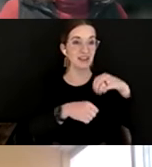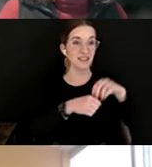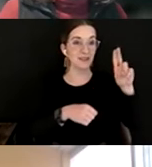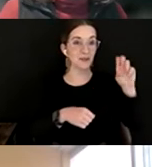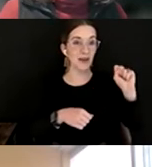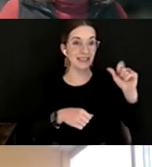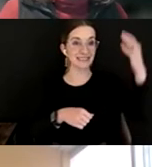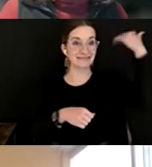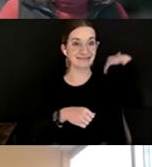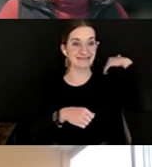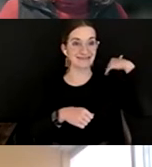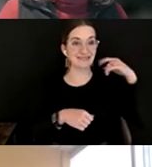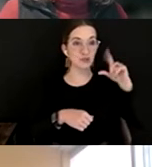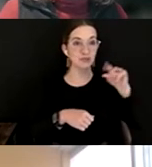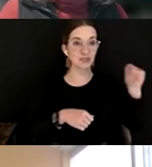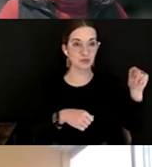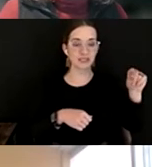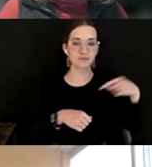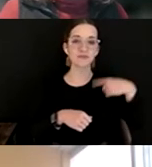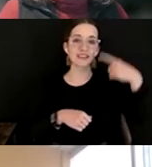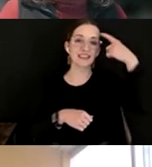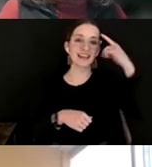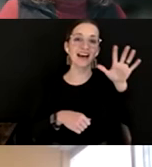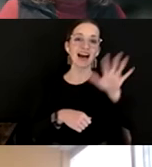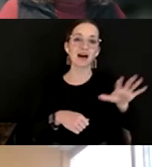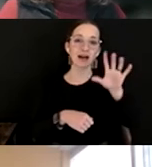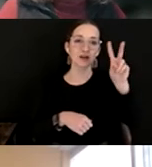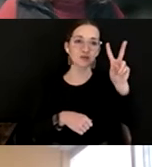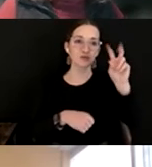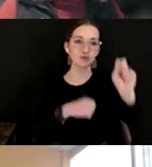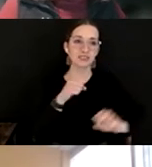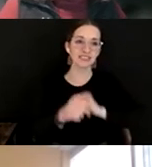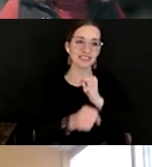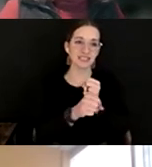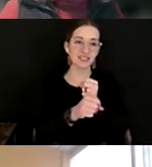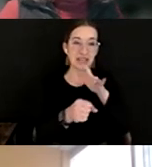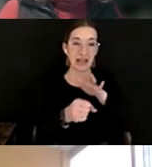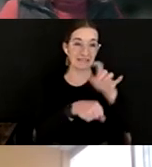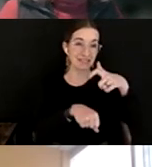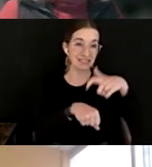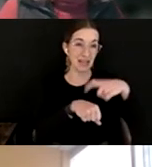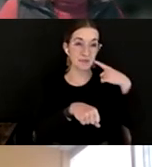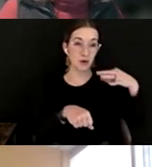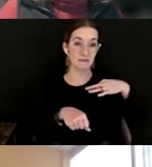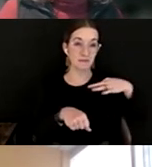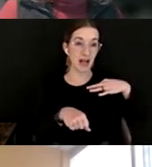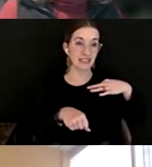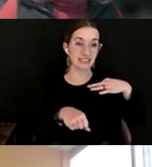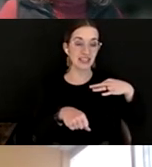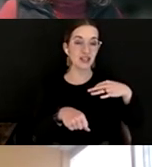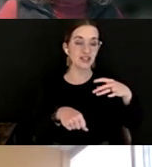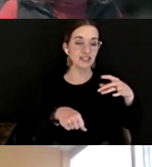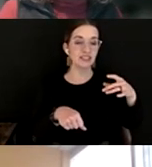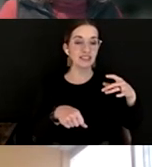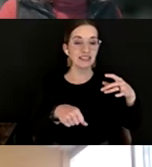And we think that about two years is a sufficient amount of volunteer time for the initial research to be collected